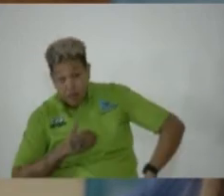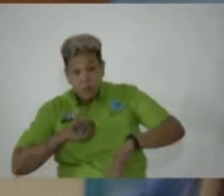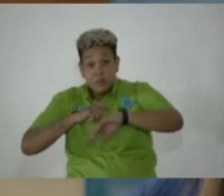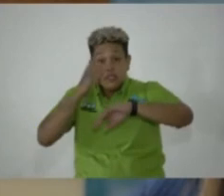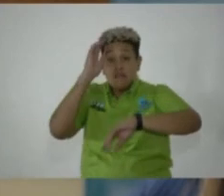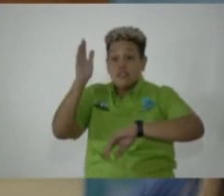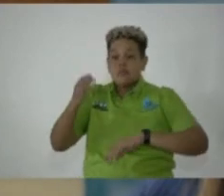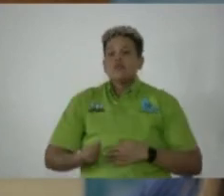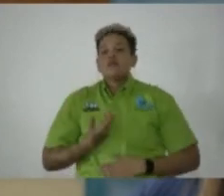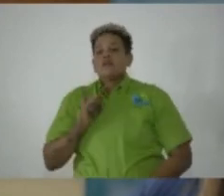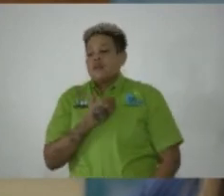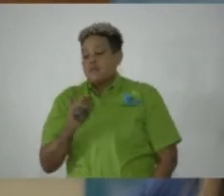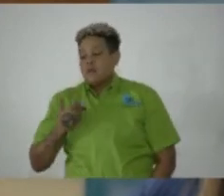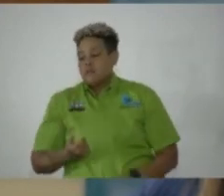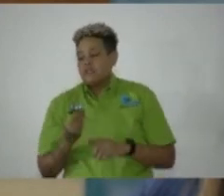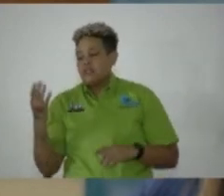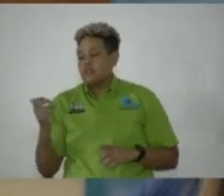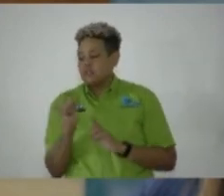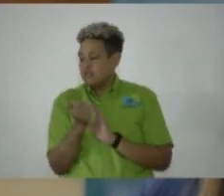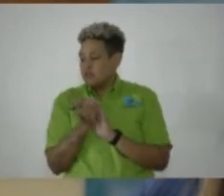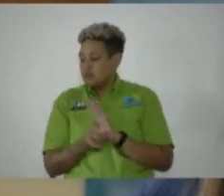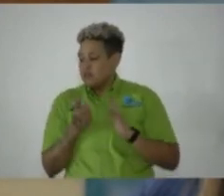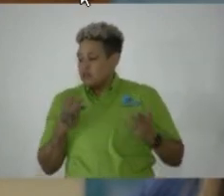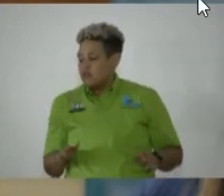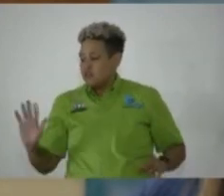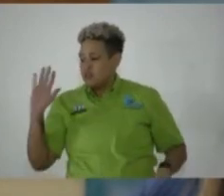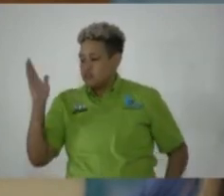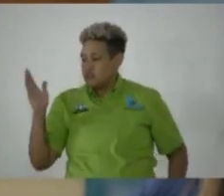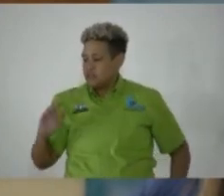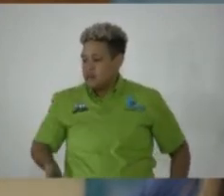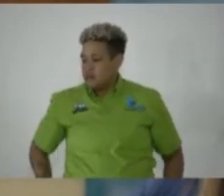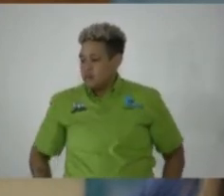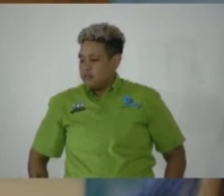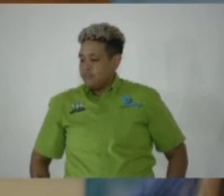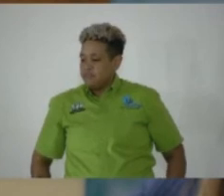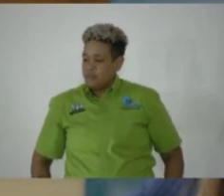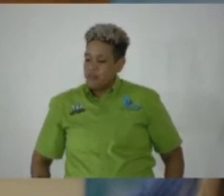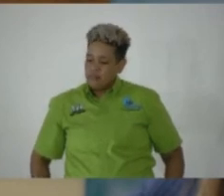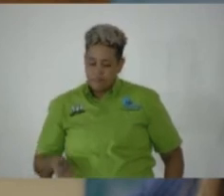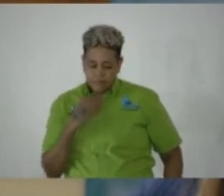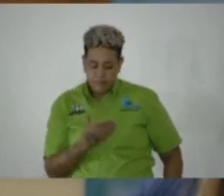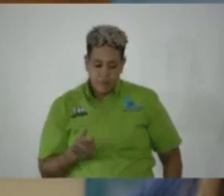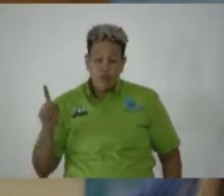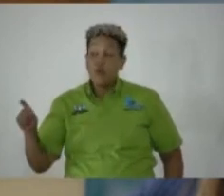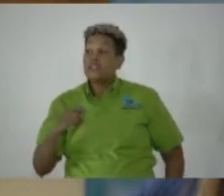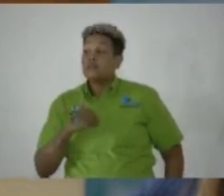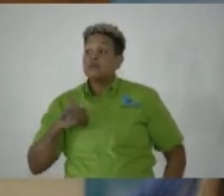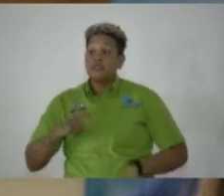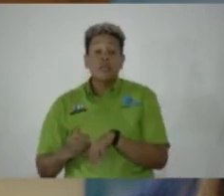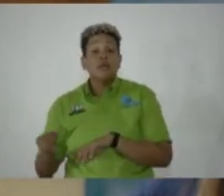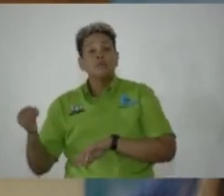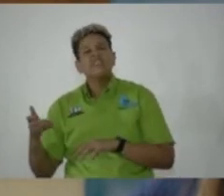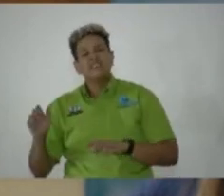the member be allotted ten minutes to complete in full presentation. May it please the minister. The question is that the minister